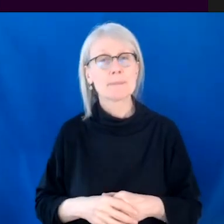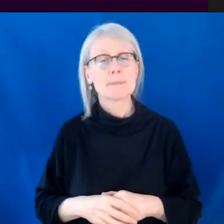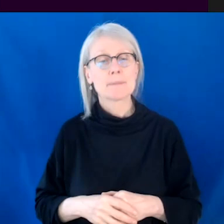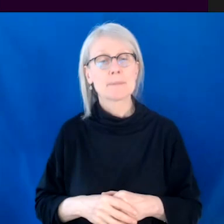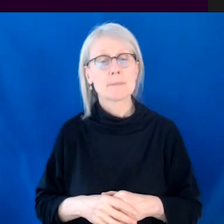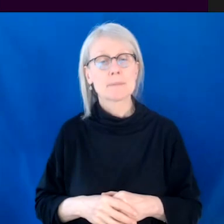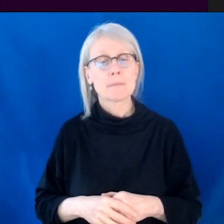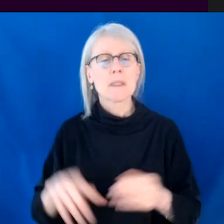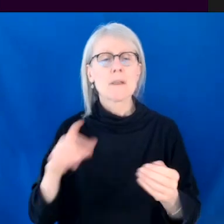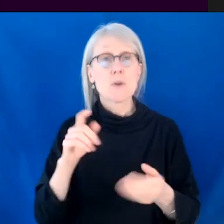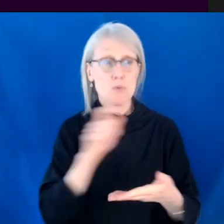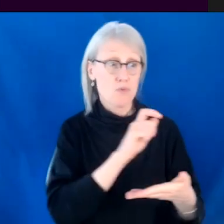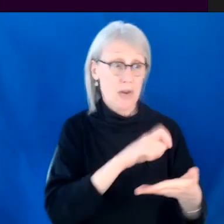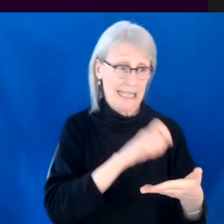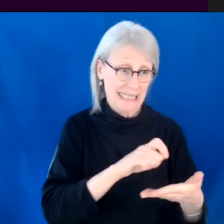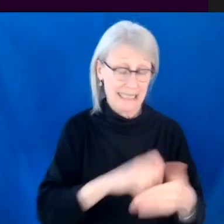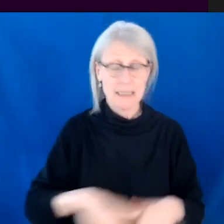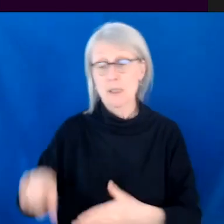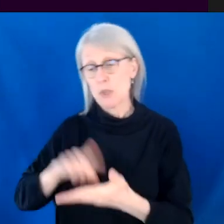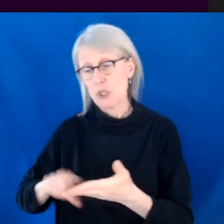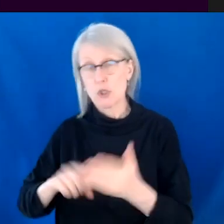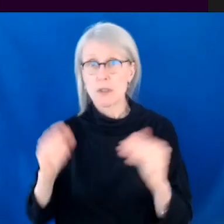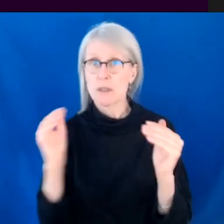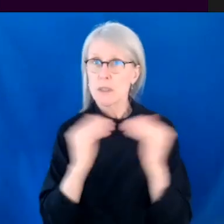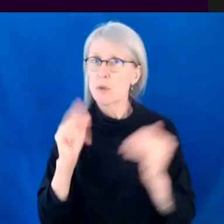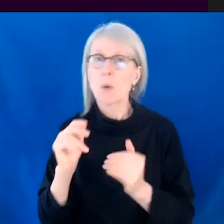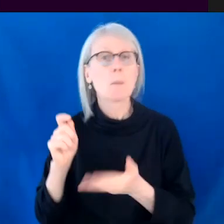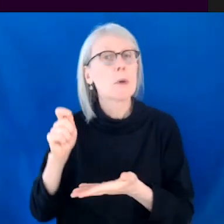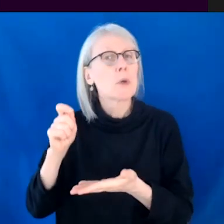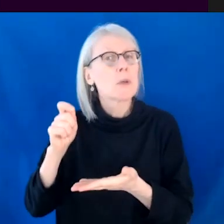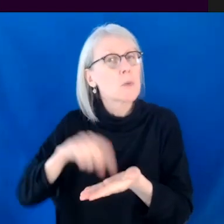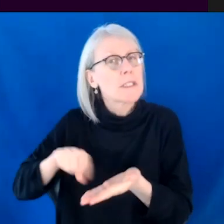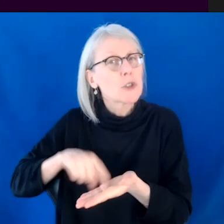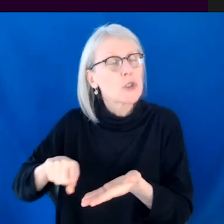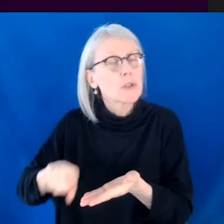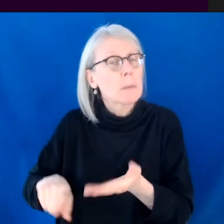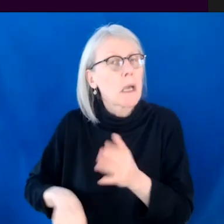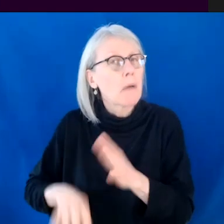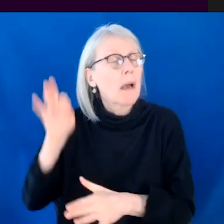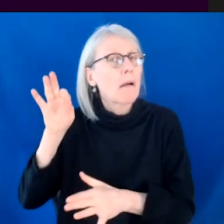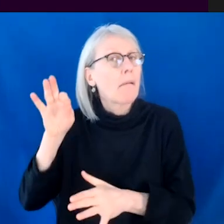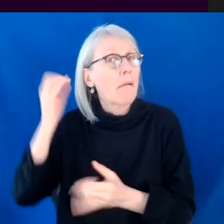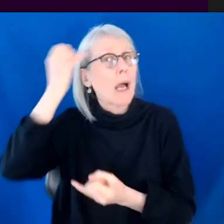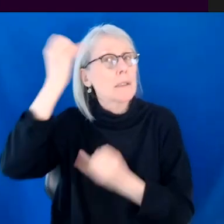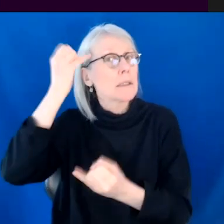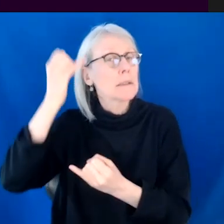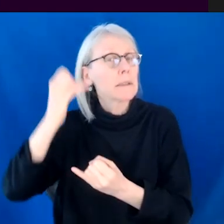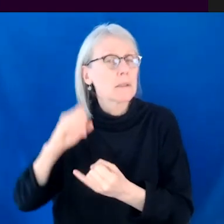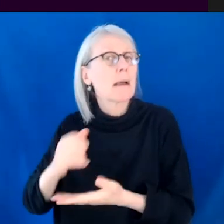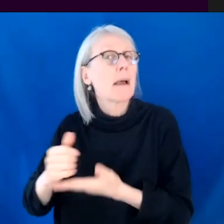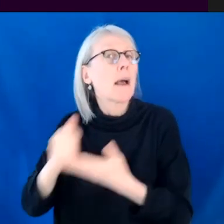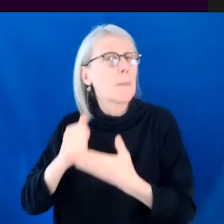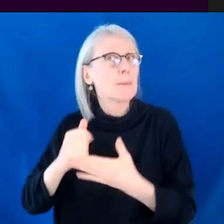as writing, but it, it will give you ideas. It will give you ideas. So it is still like, you're kind of